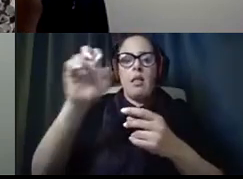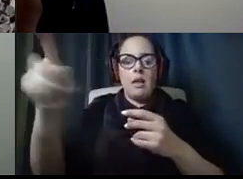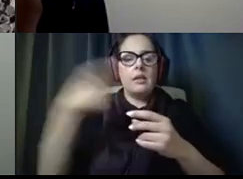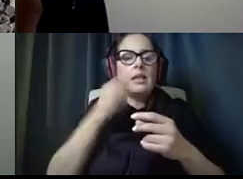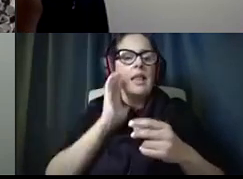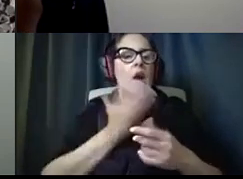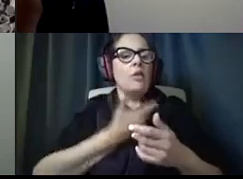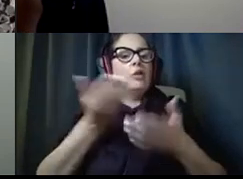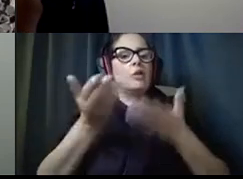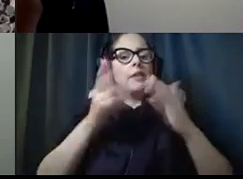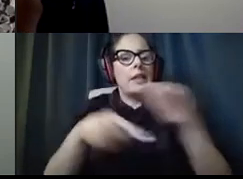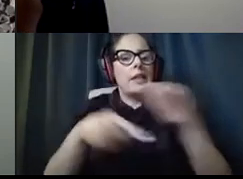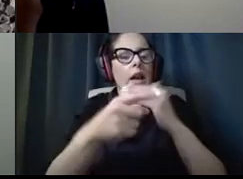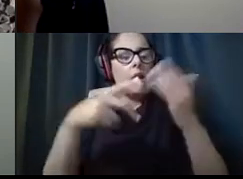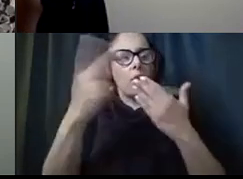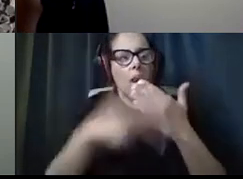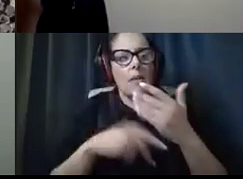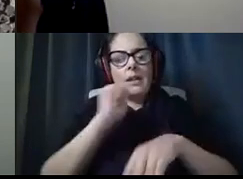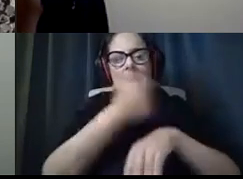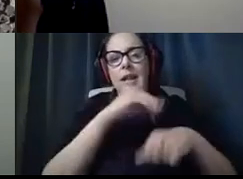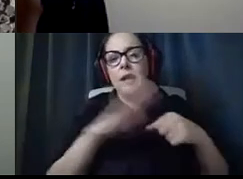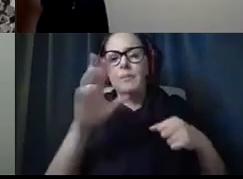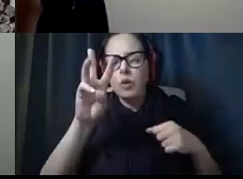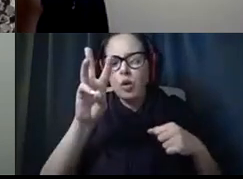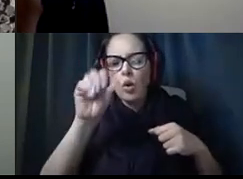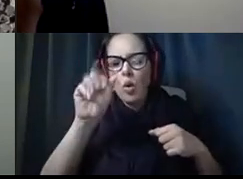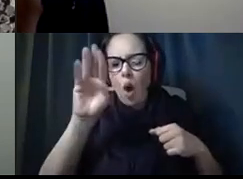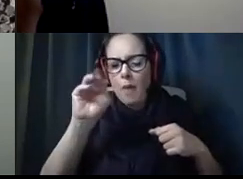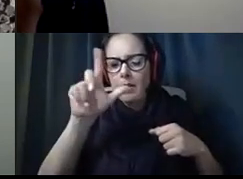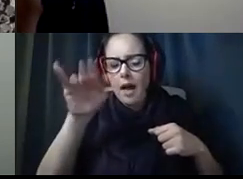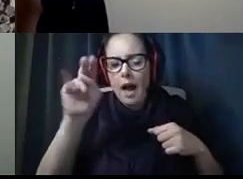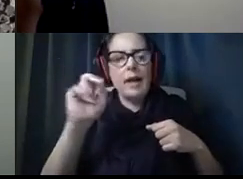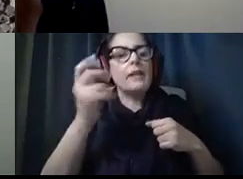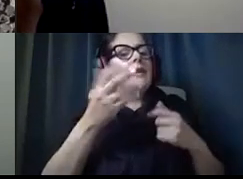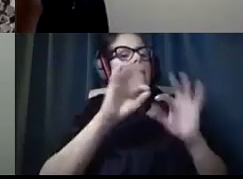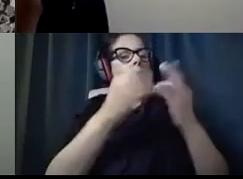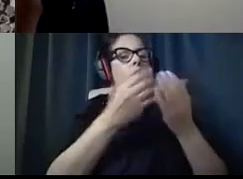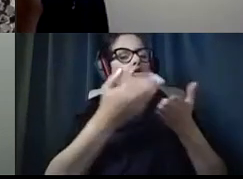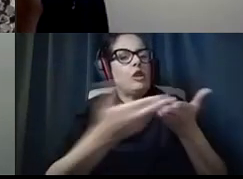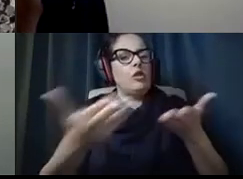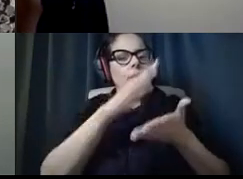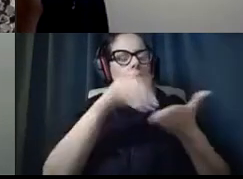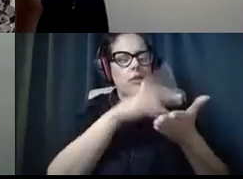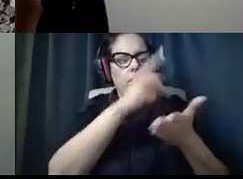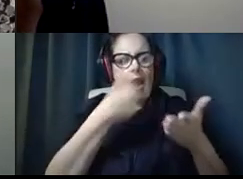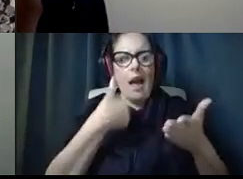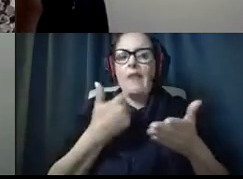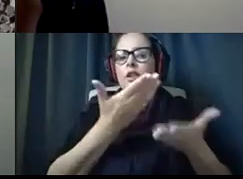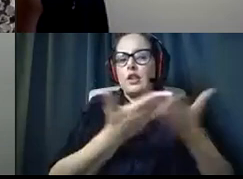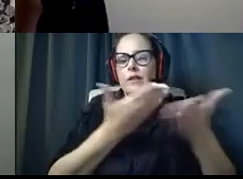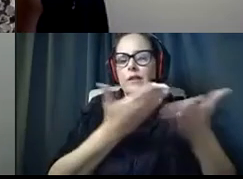is housed at the Warmline Family Resource Center that continues to address the services and the